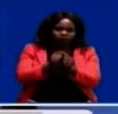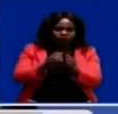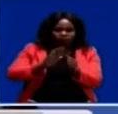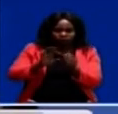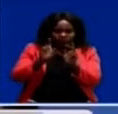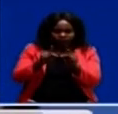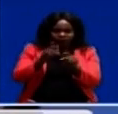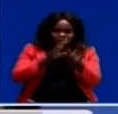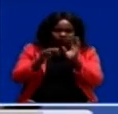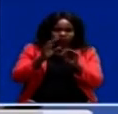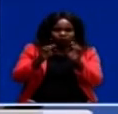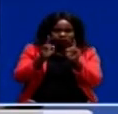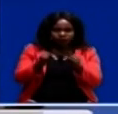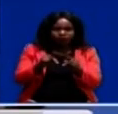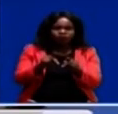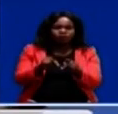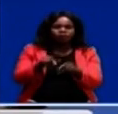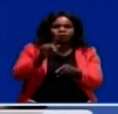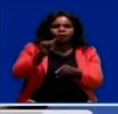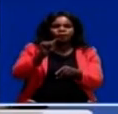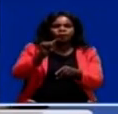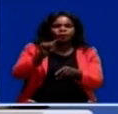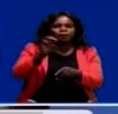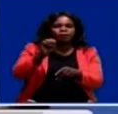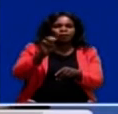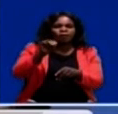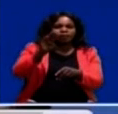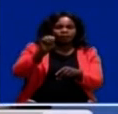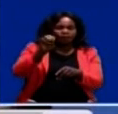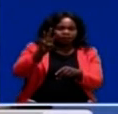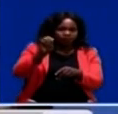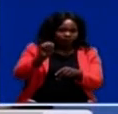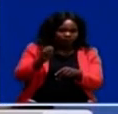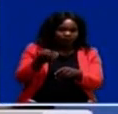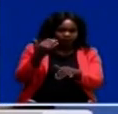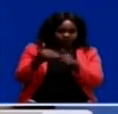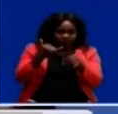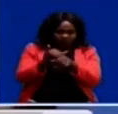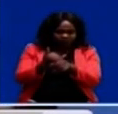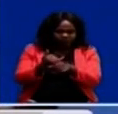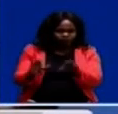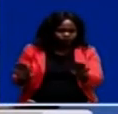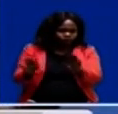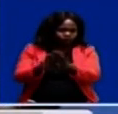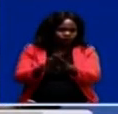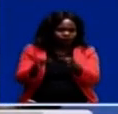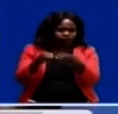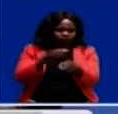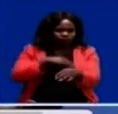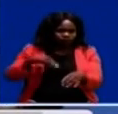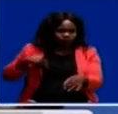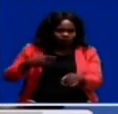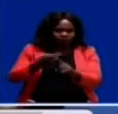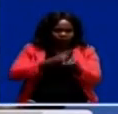personal spokesperson, Nkweto Tembwe. Last year, FIFA banned Confederation of African Football Executive Committee member Kalusha Walia